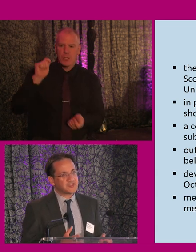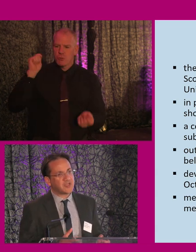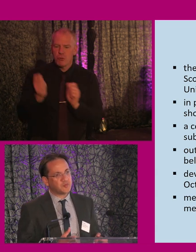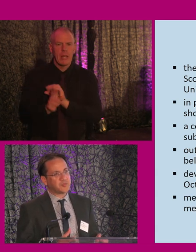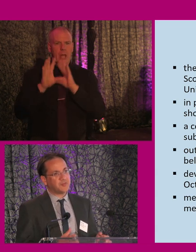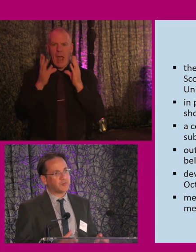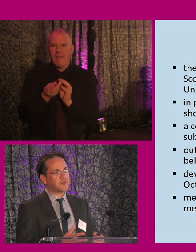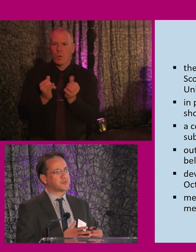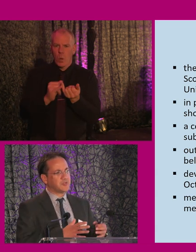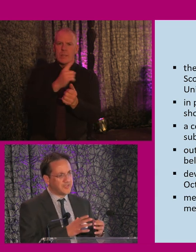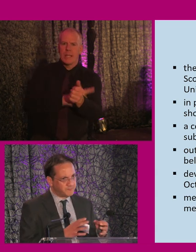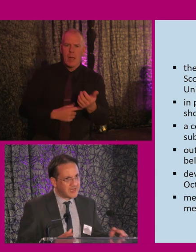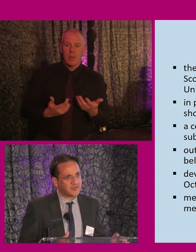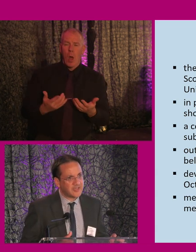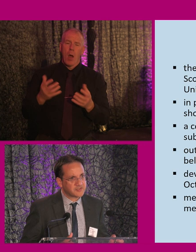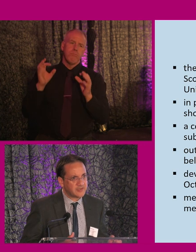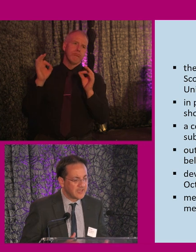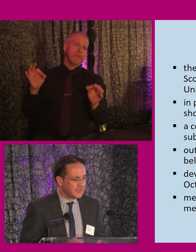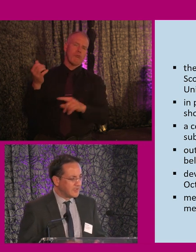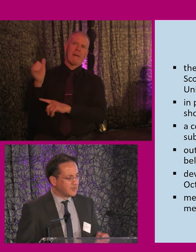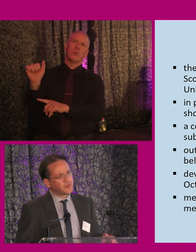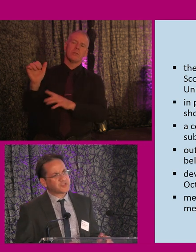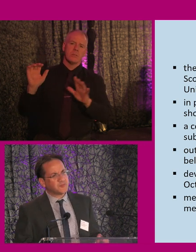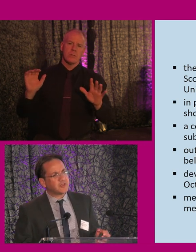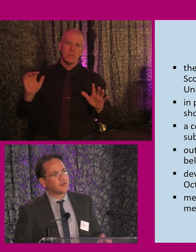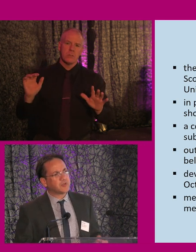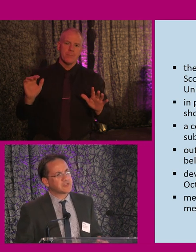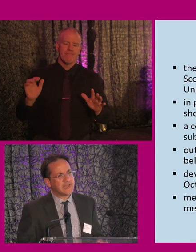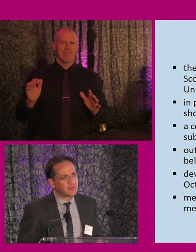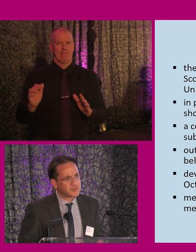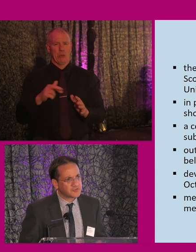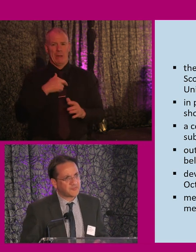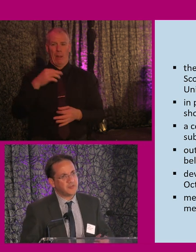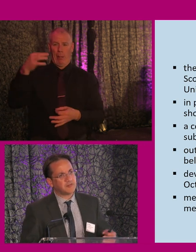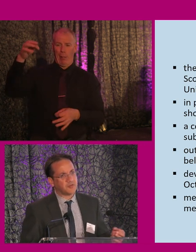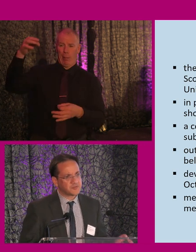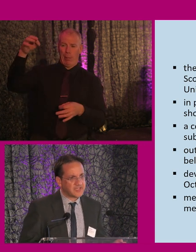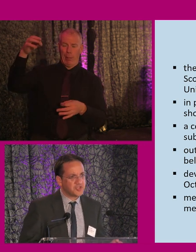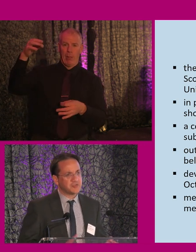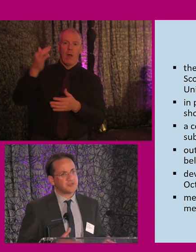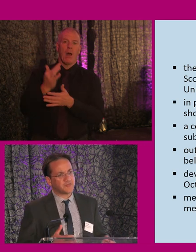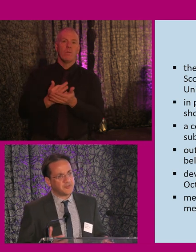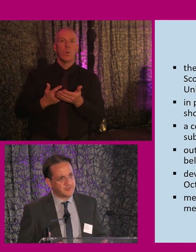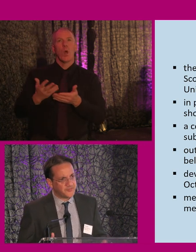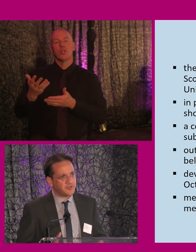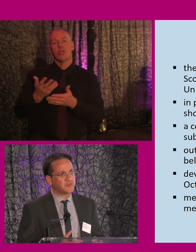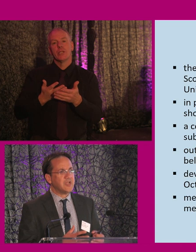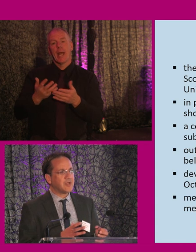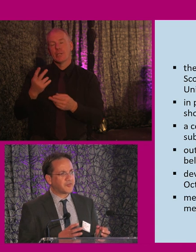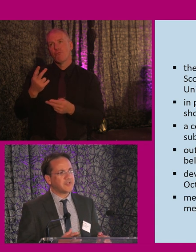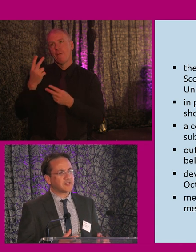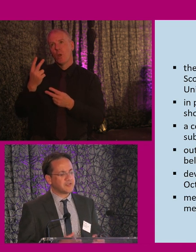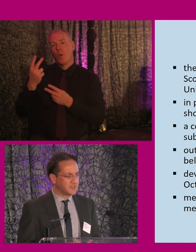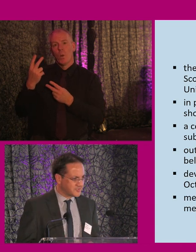lives of disabled people. This was going to be revelatory. And ultimately, all it announced was a few consultations, a few reviews,